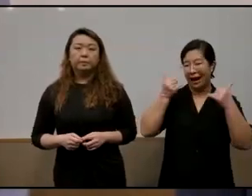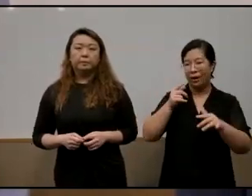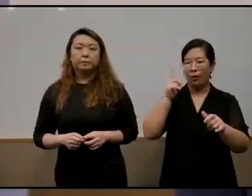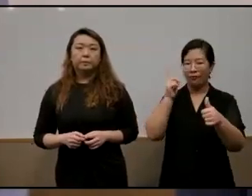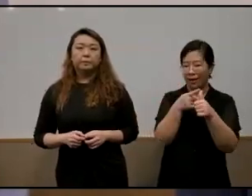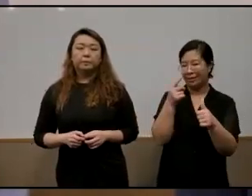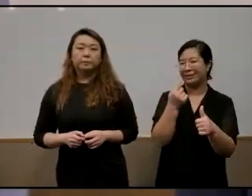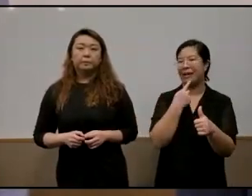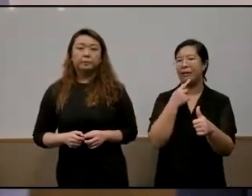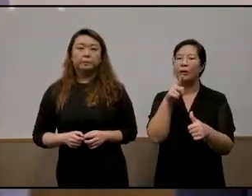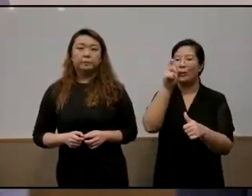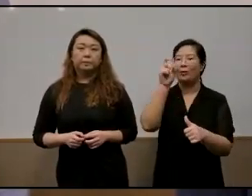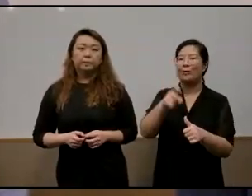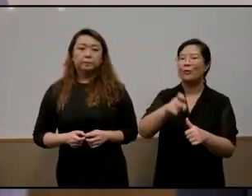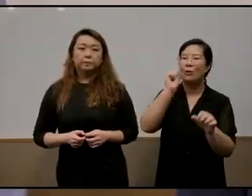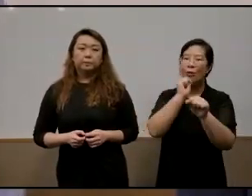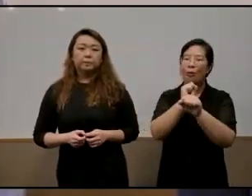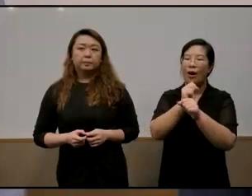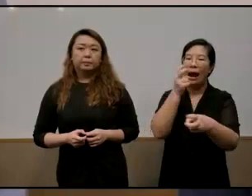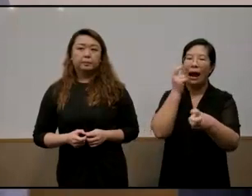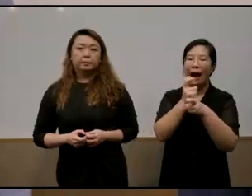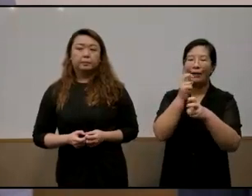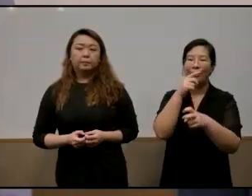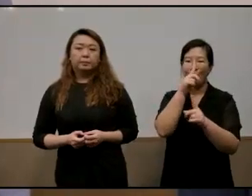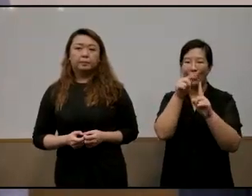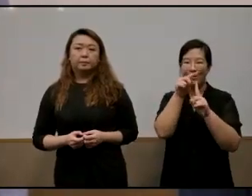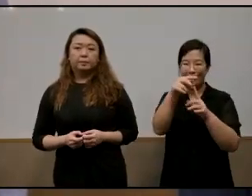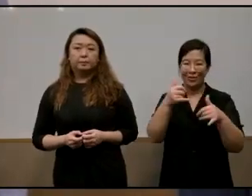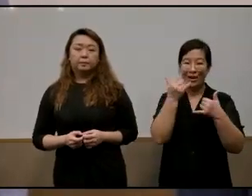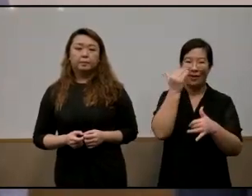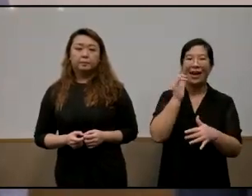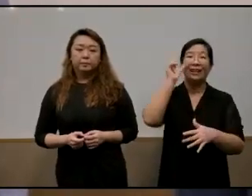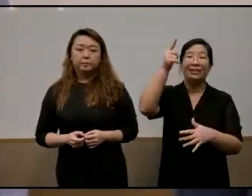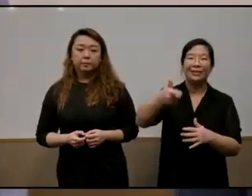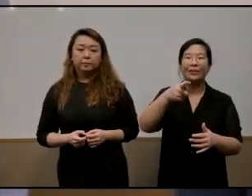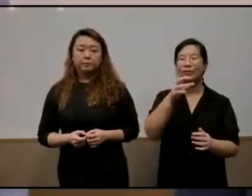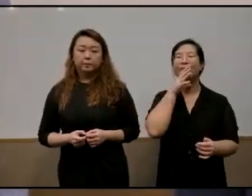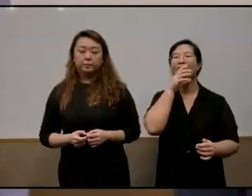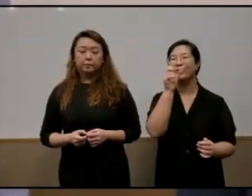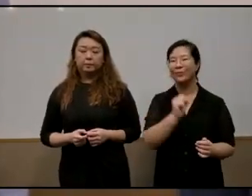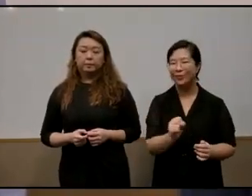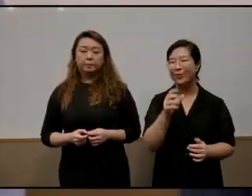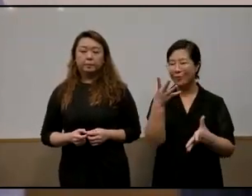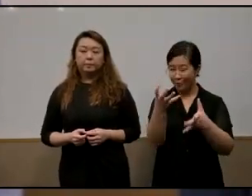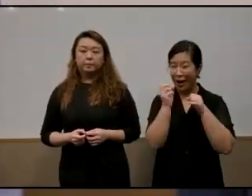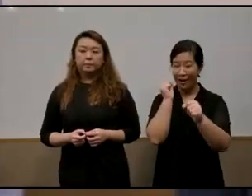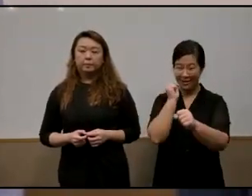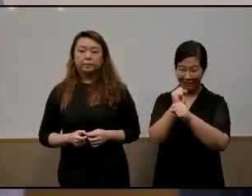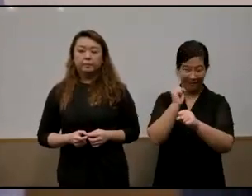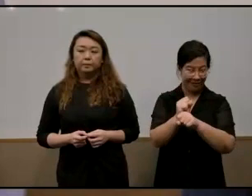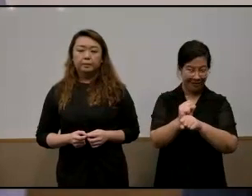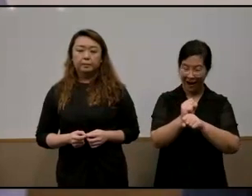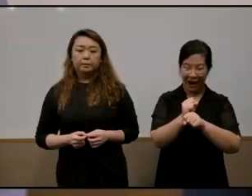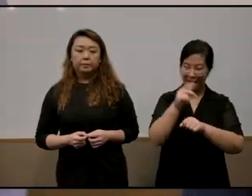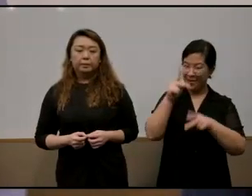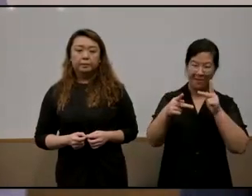you should work harder when you're a young man because later on when you're old and you want to work and they don't want you to work you